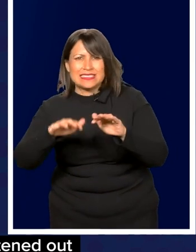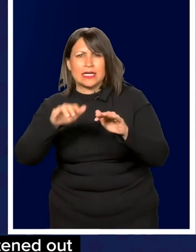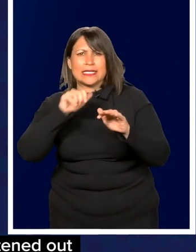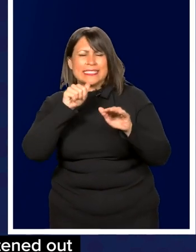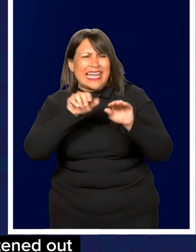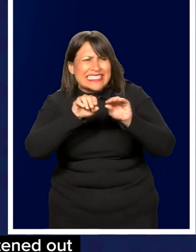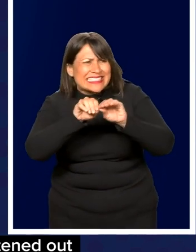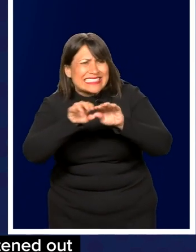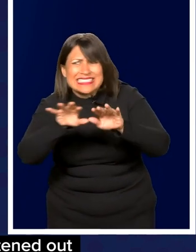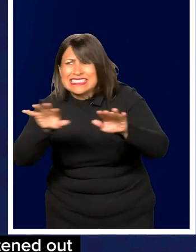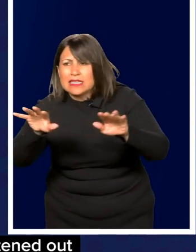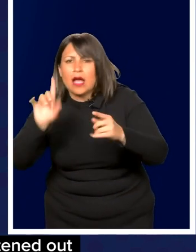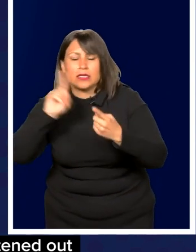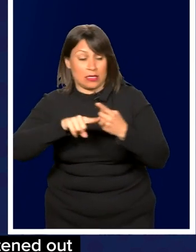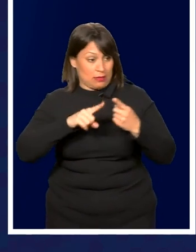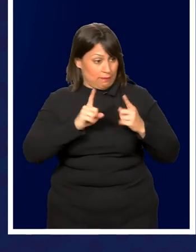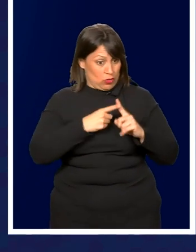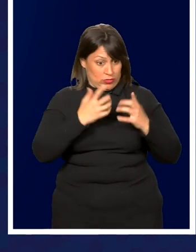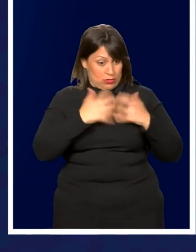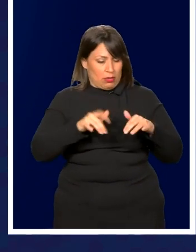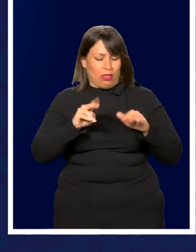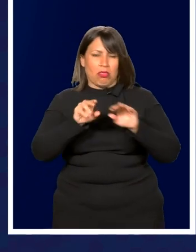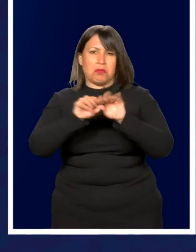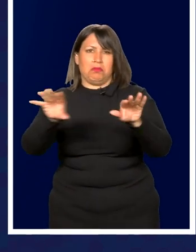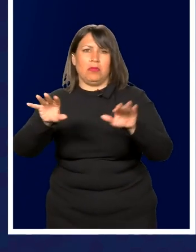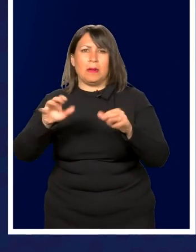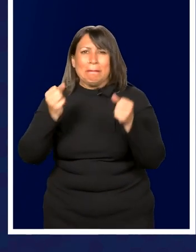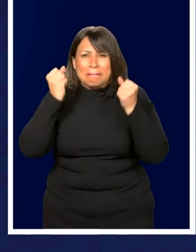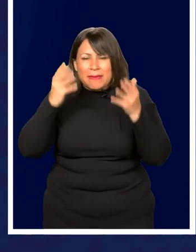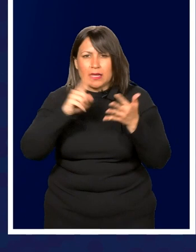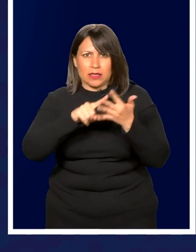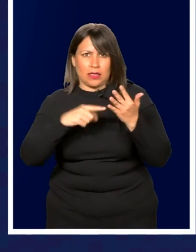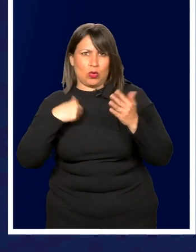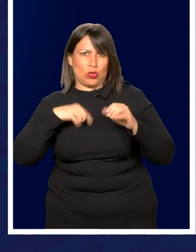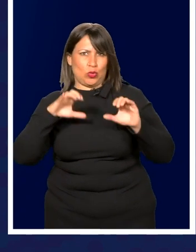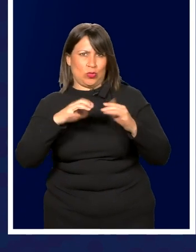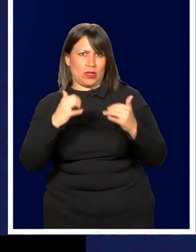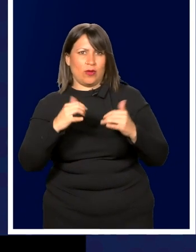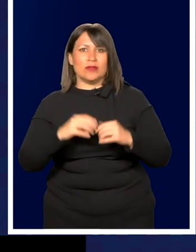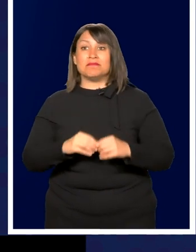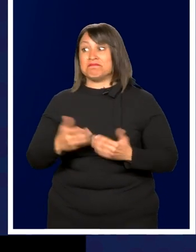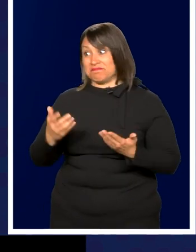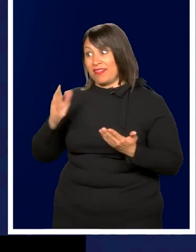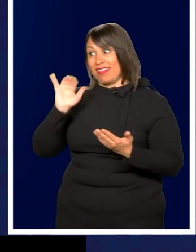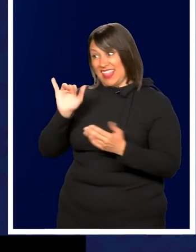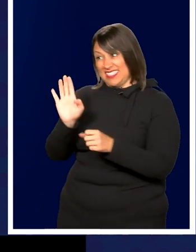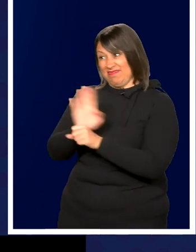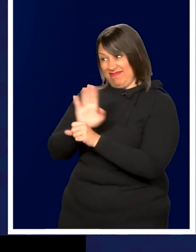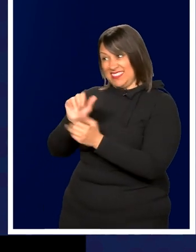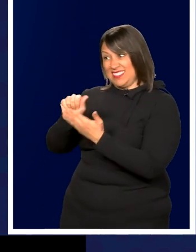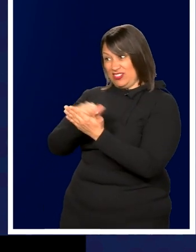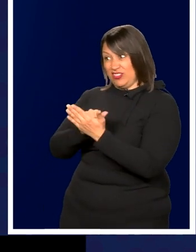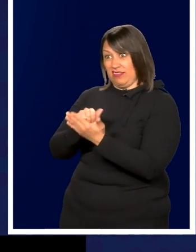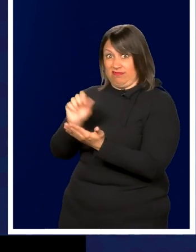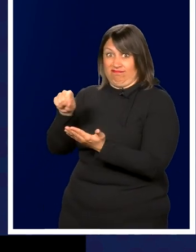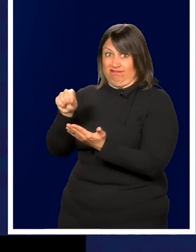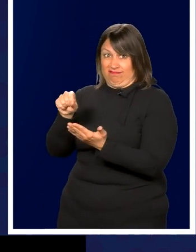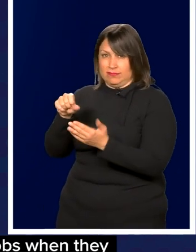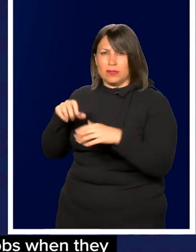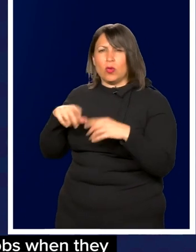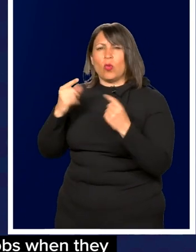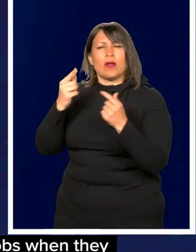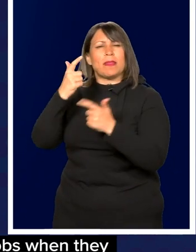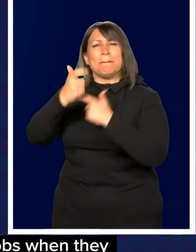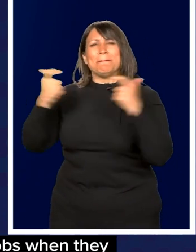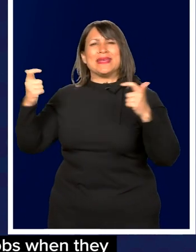out and not roll it out to other places until we do. So there's a lot of things on the burner out there. That's a busy, busy agenda, no doubt. What are the biggest